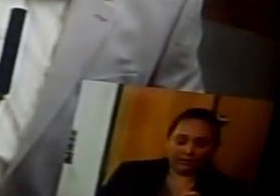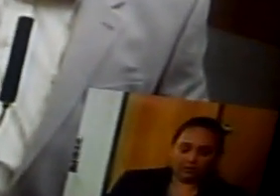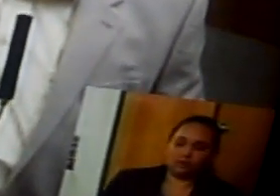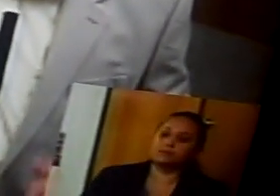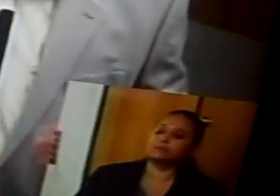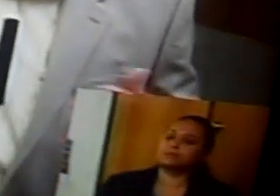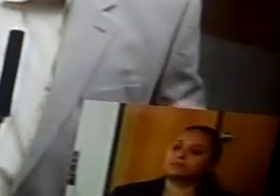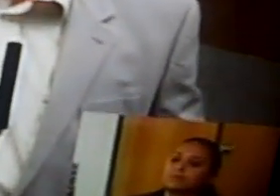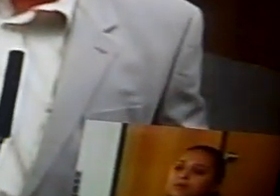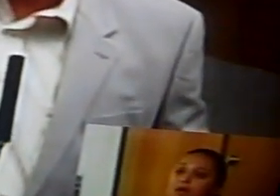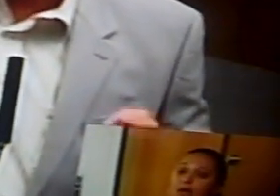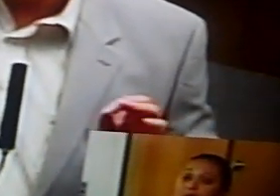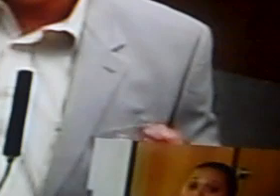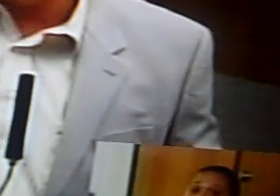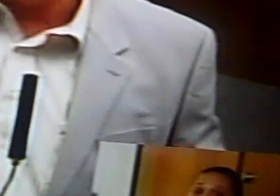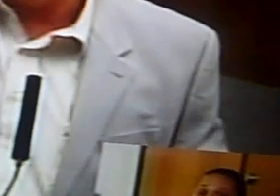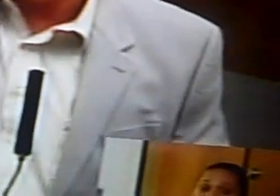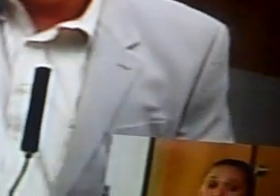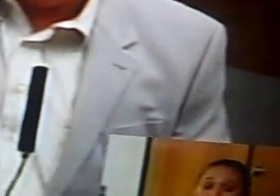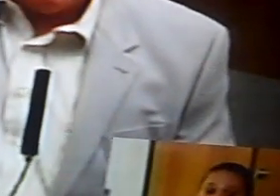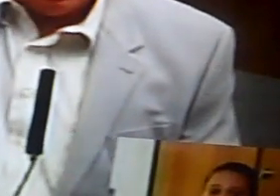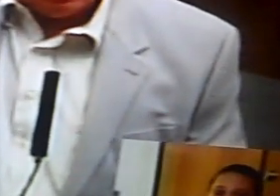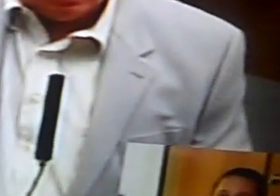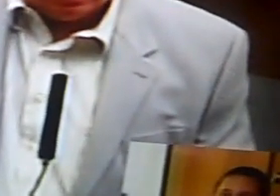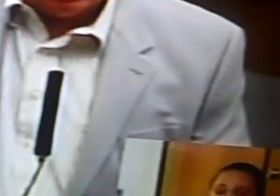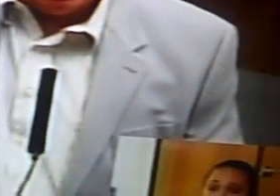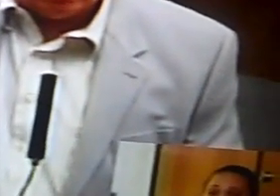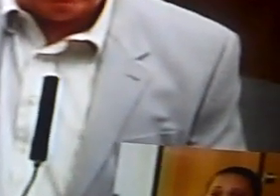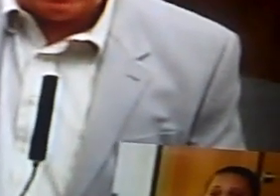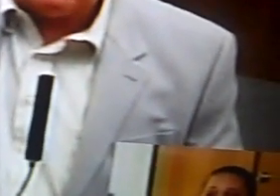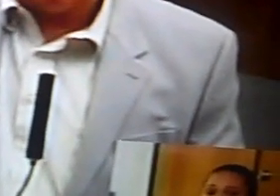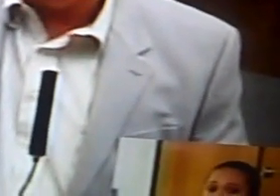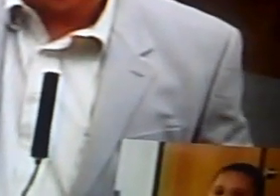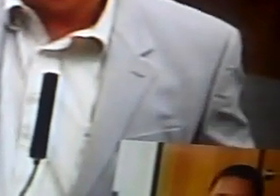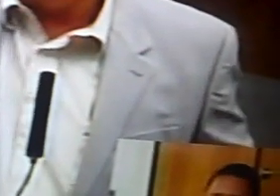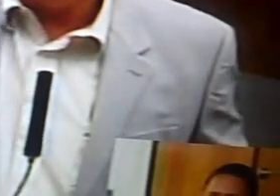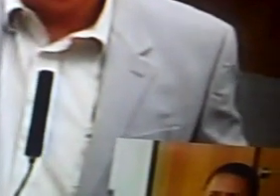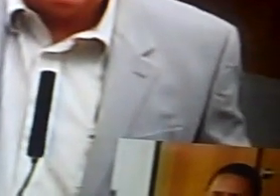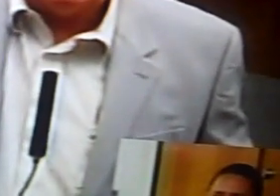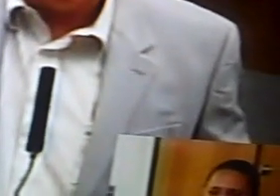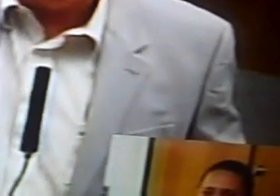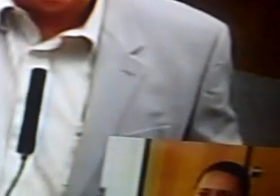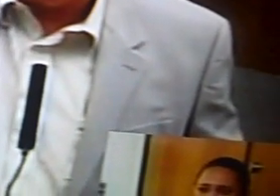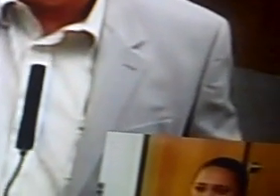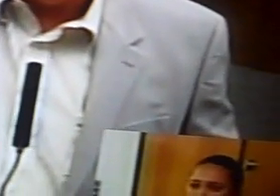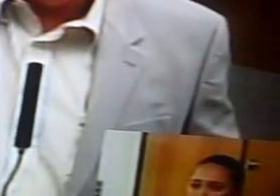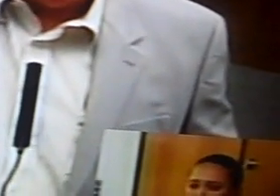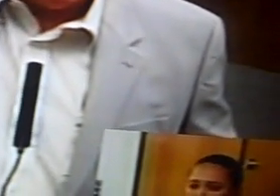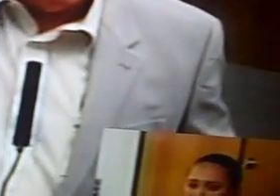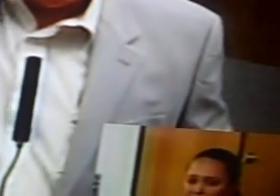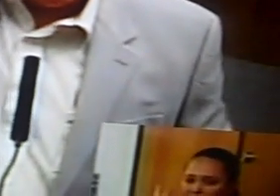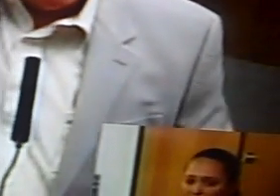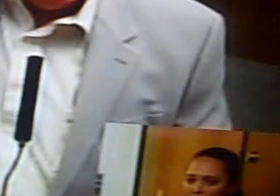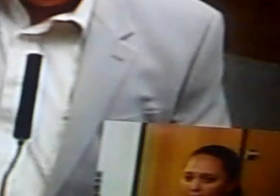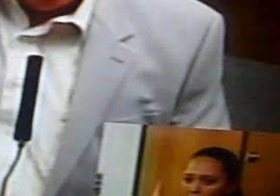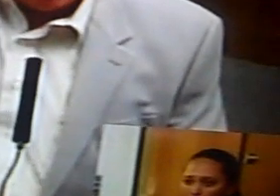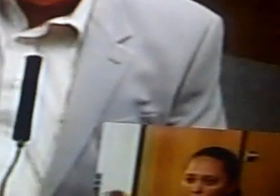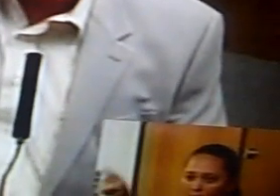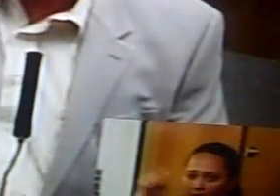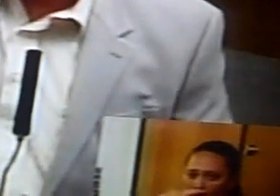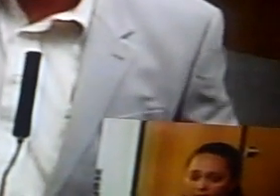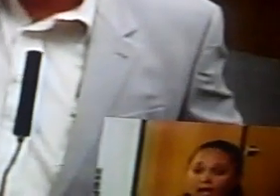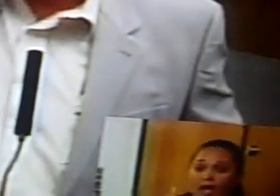this methodology is very unique. You're not going to find it on the streets, anybody doing it.